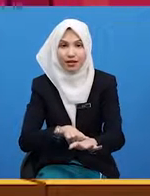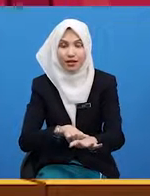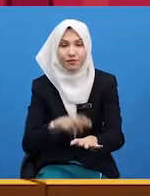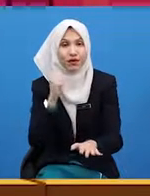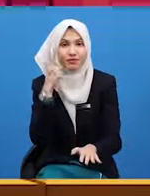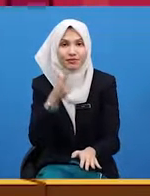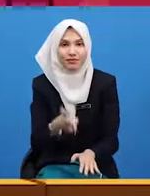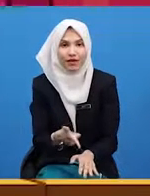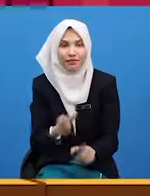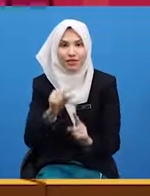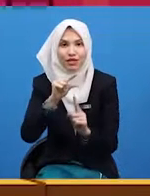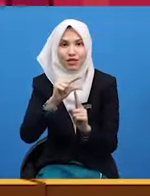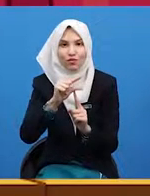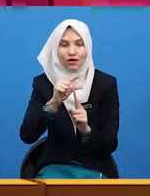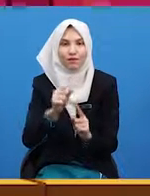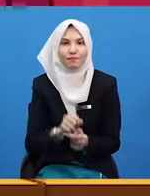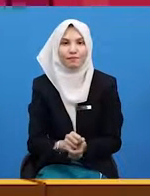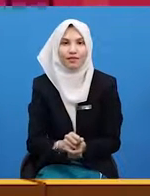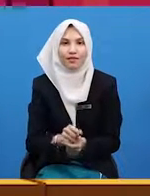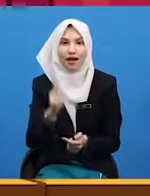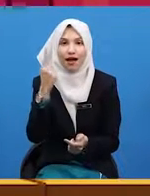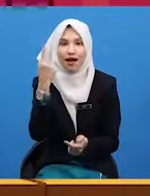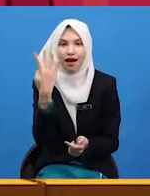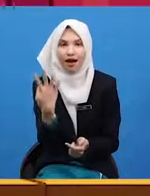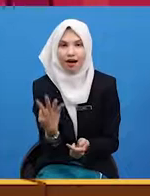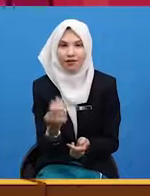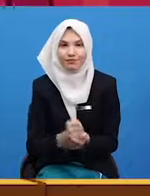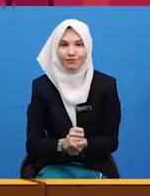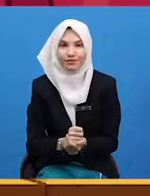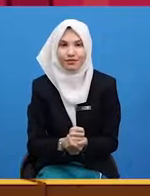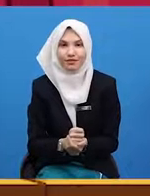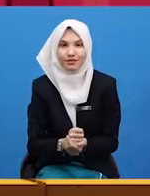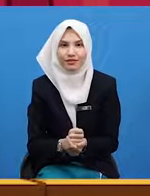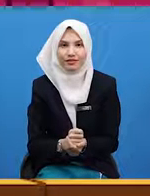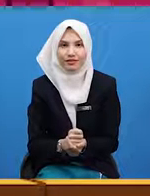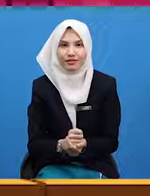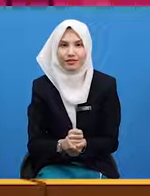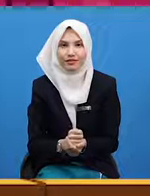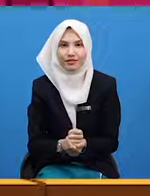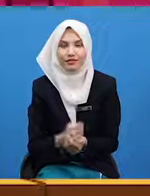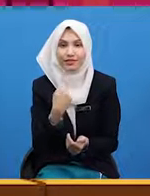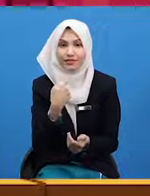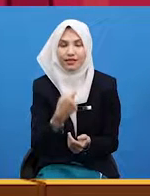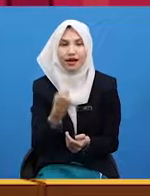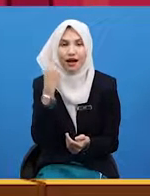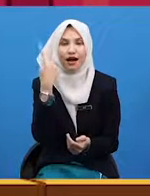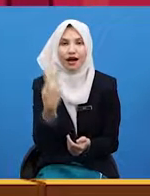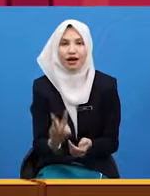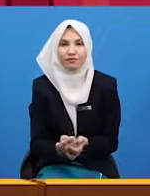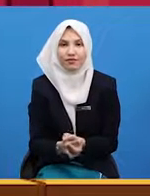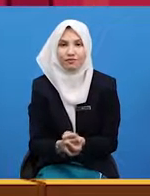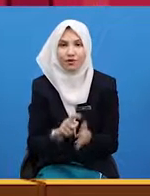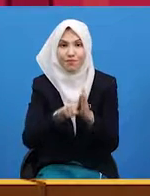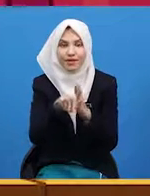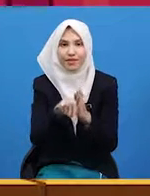the word half. Half. So, we say half the number of minutes is 30.